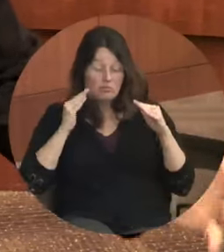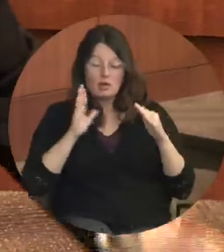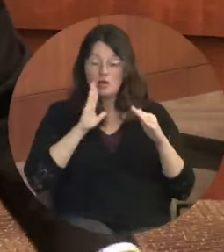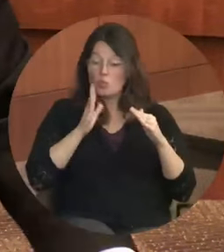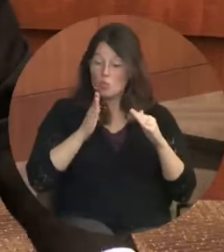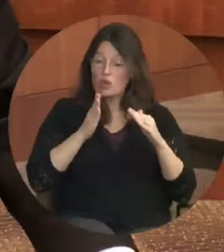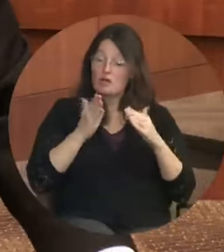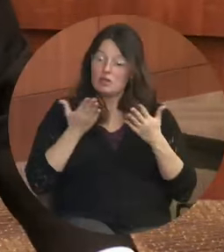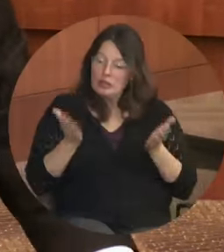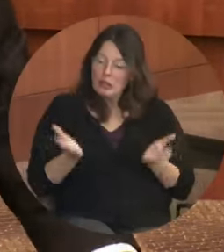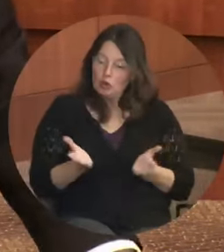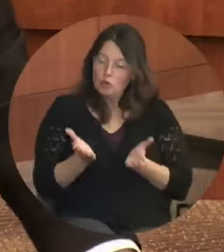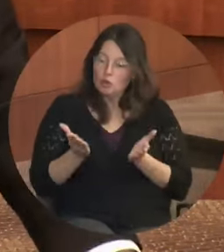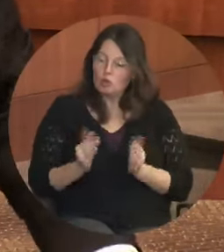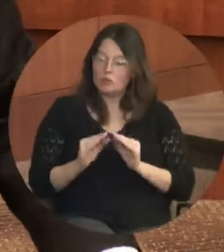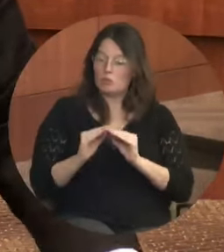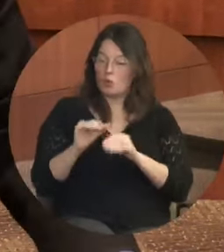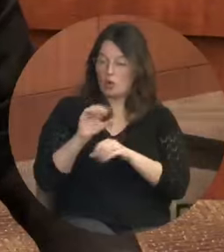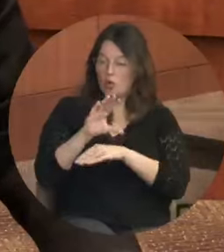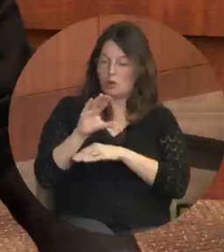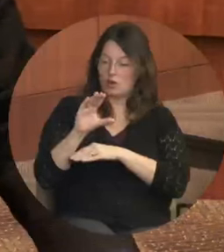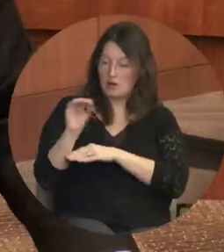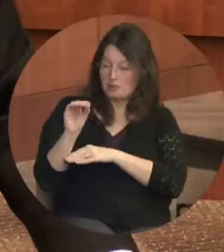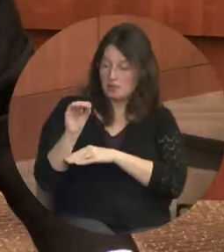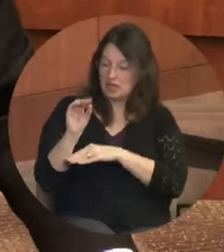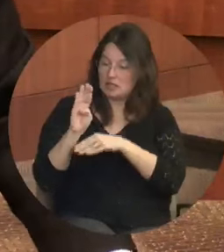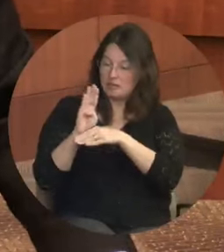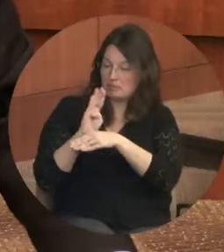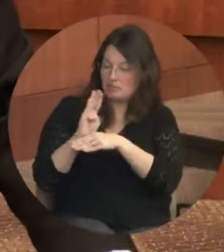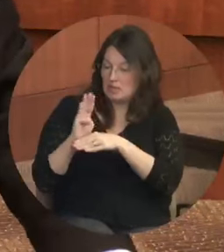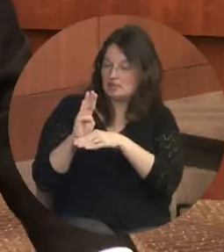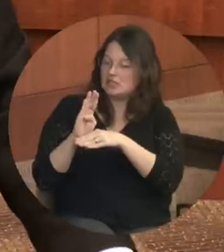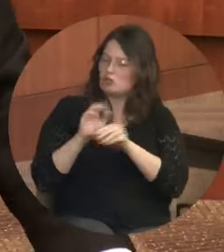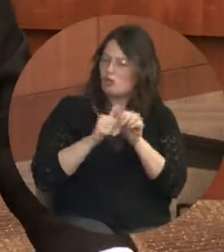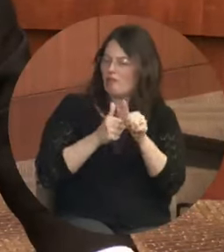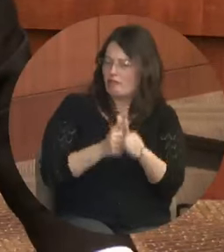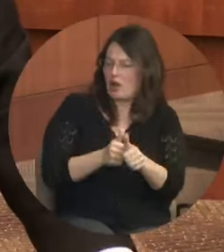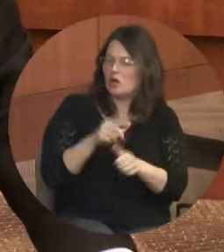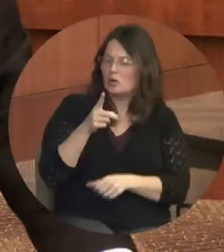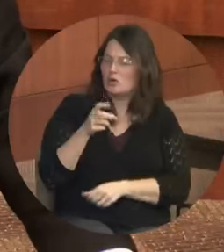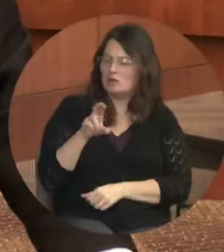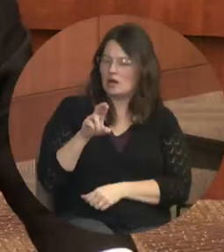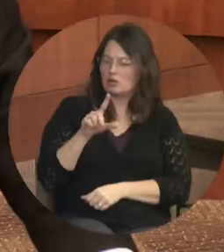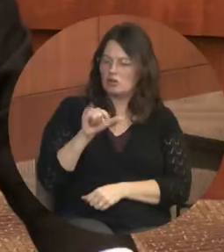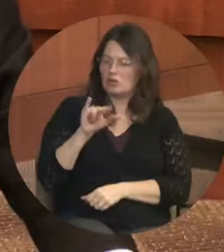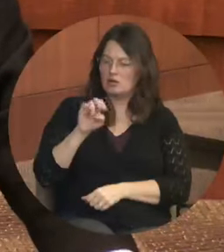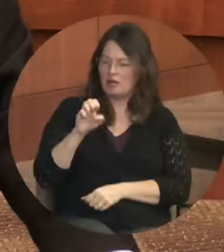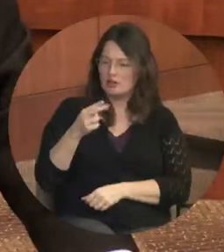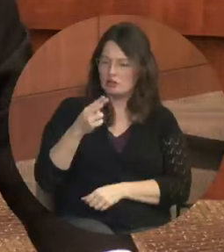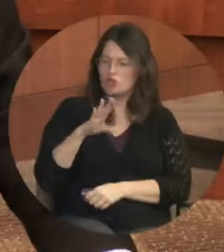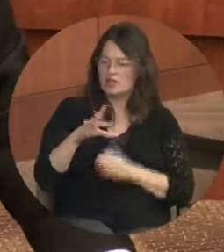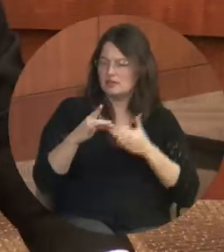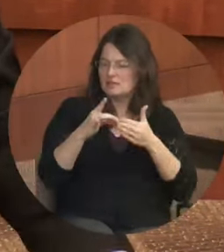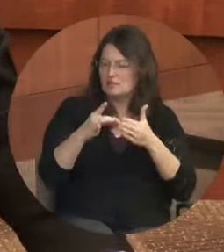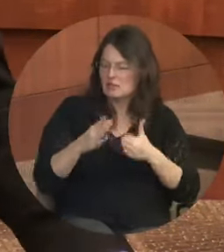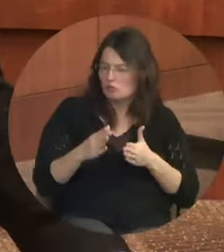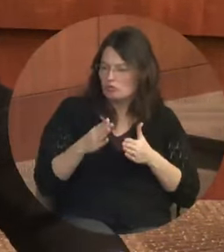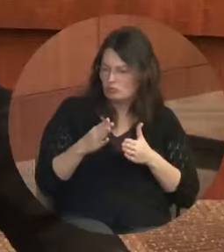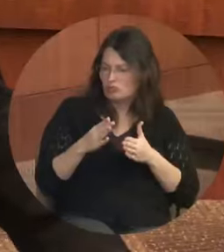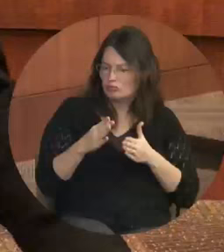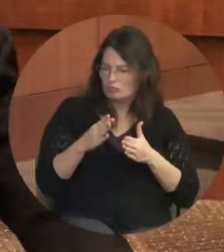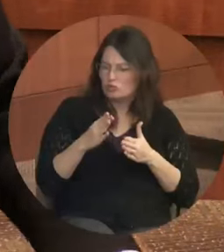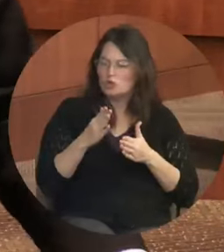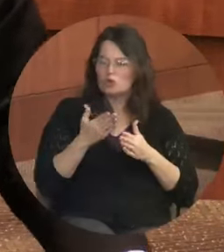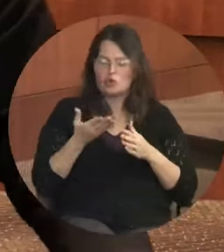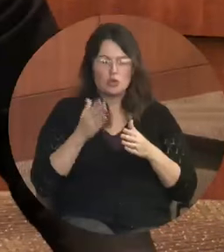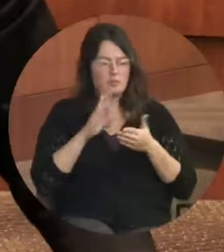other employers to follow Dr. Lynch's leadership, do the right thing by the people who make their businesses, our universities,